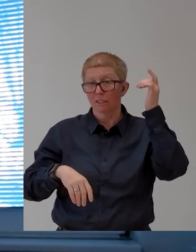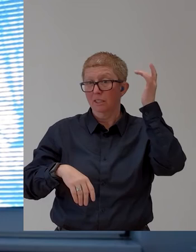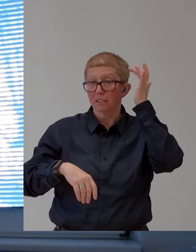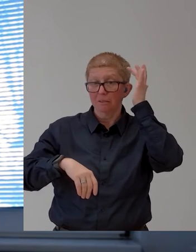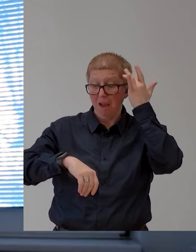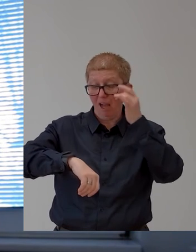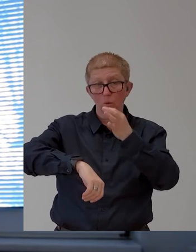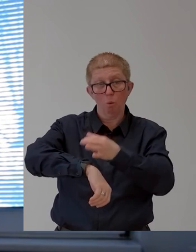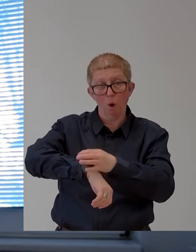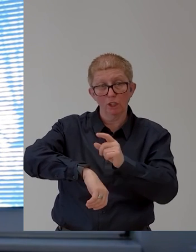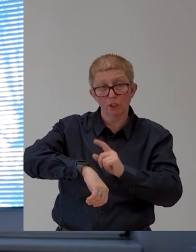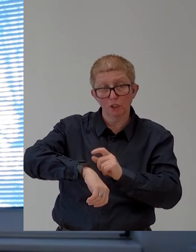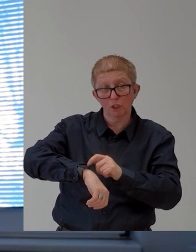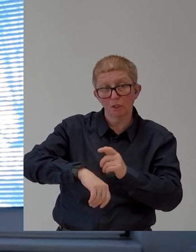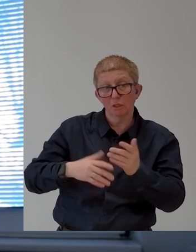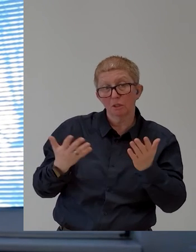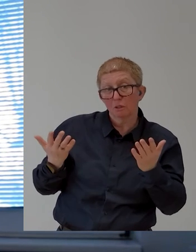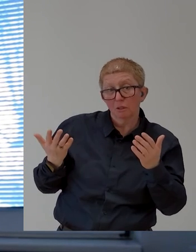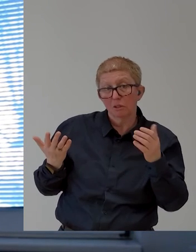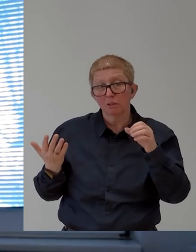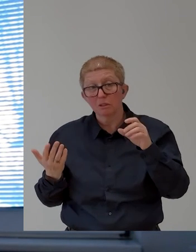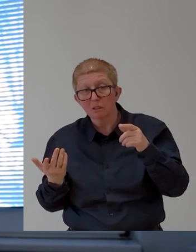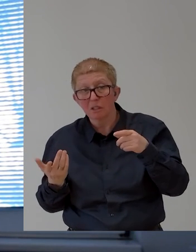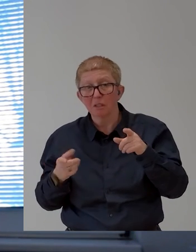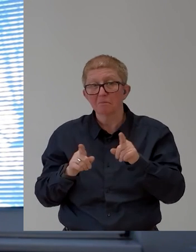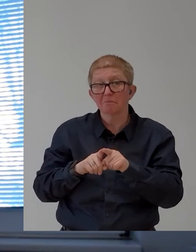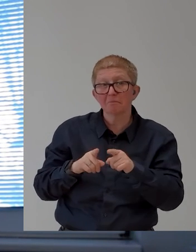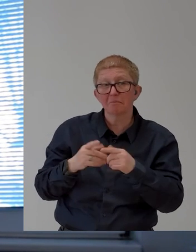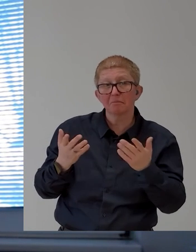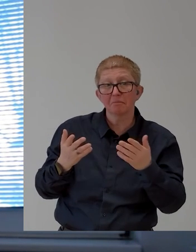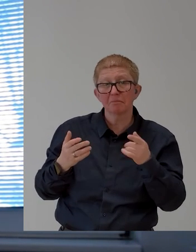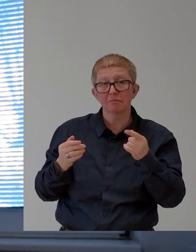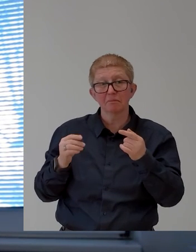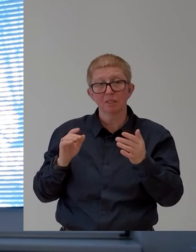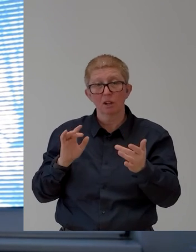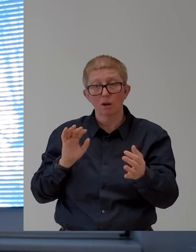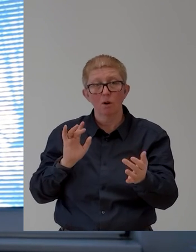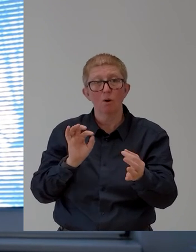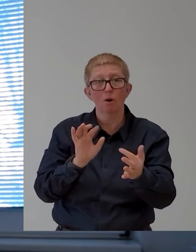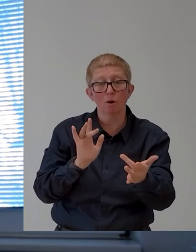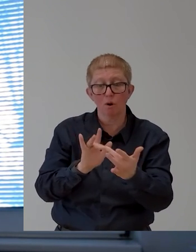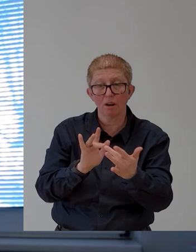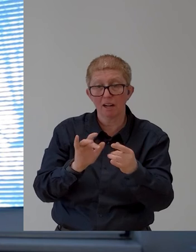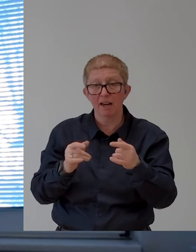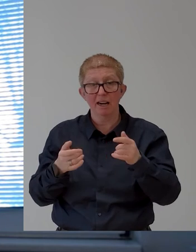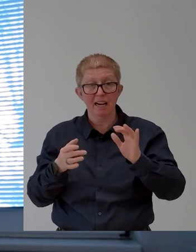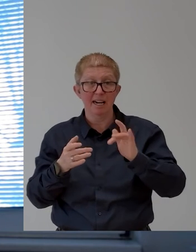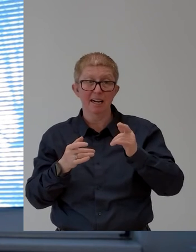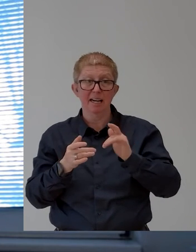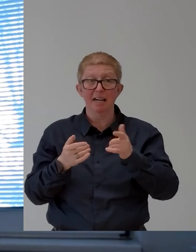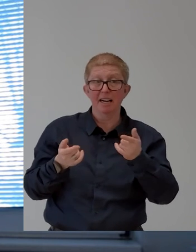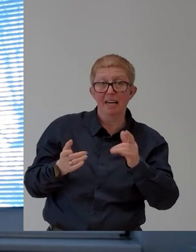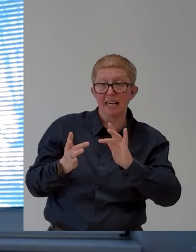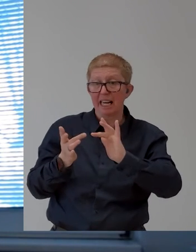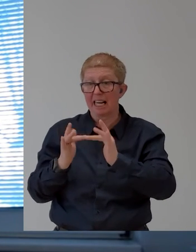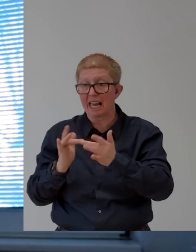one of the big issues with Internet of Things is sometimes the connectivity. If you have something from one brand that doesn't work with another brand